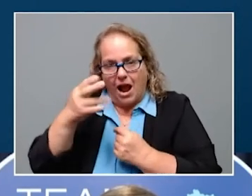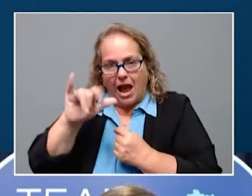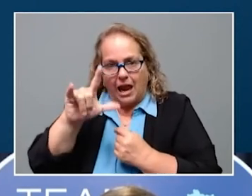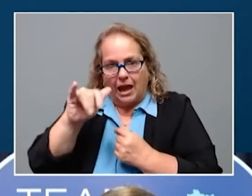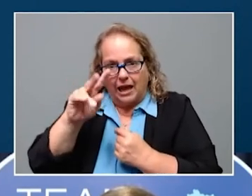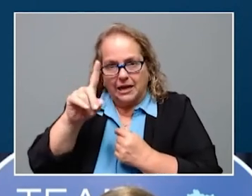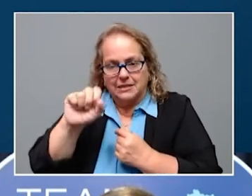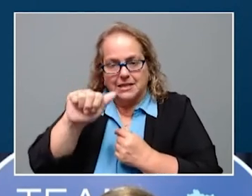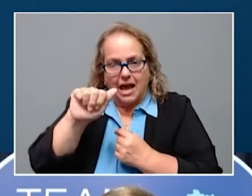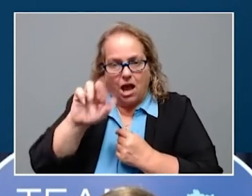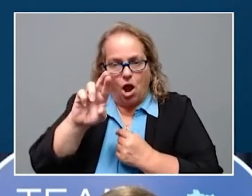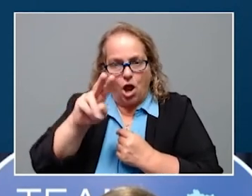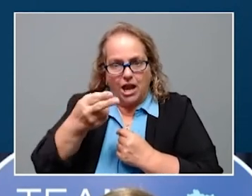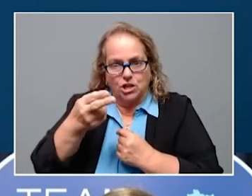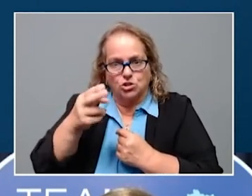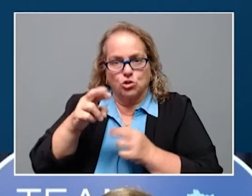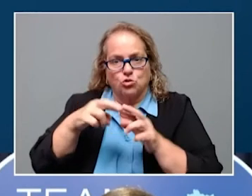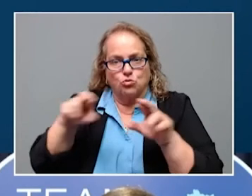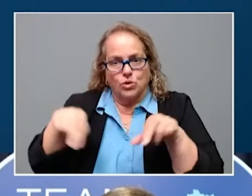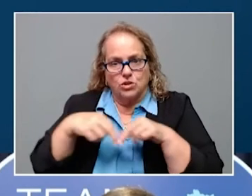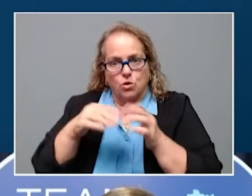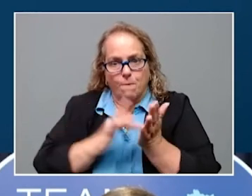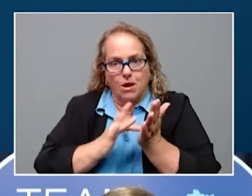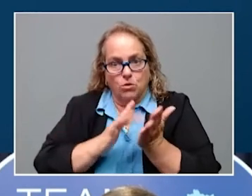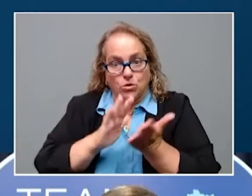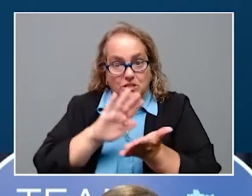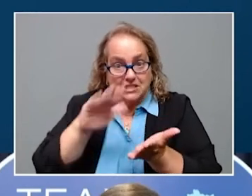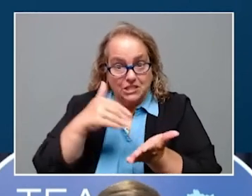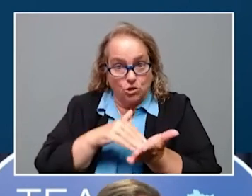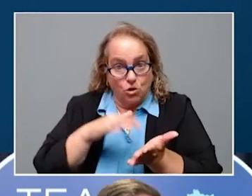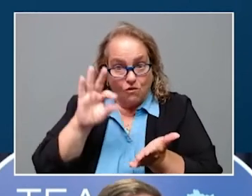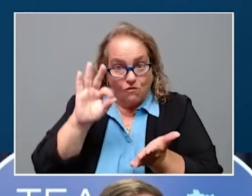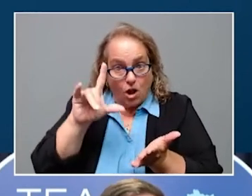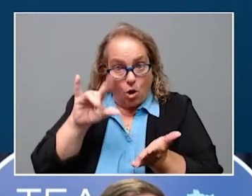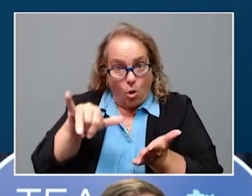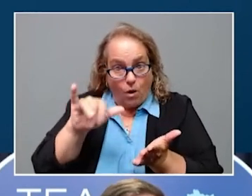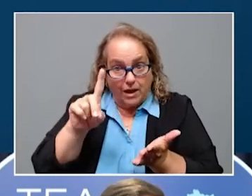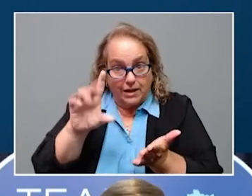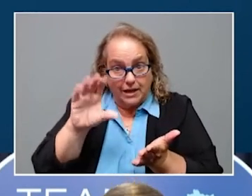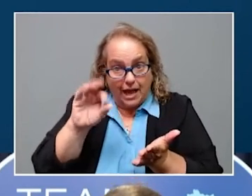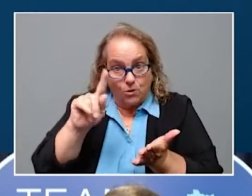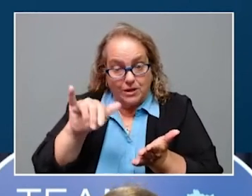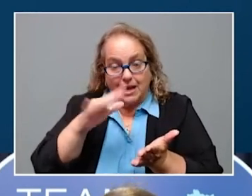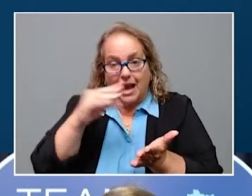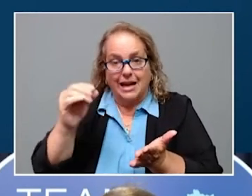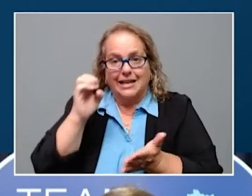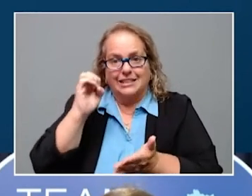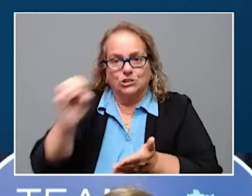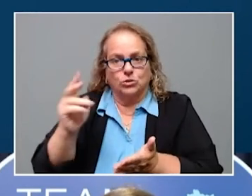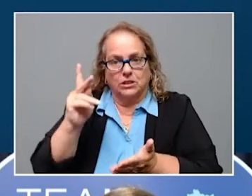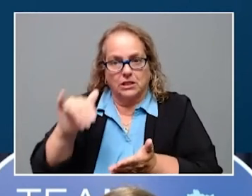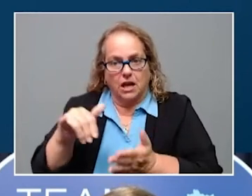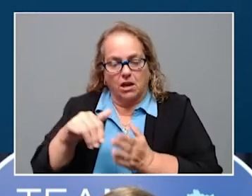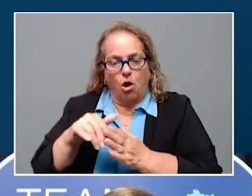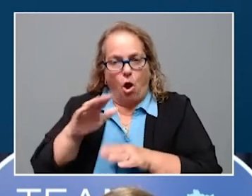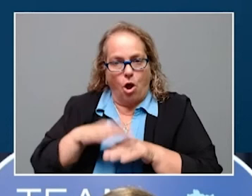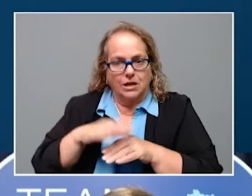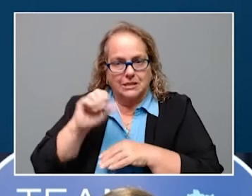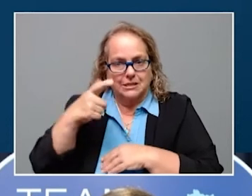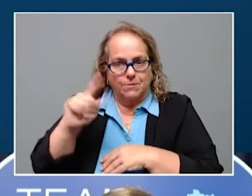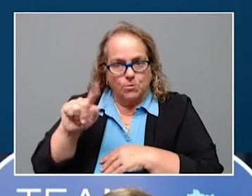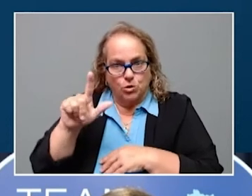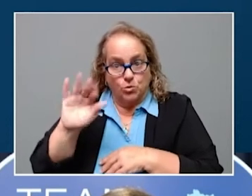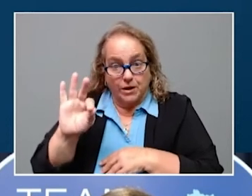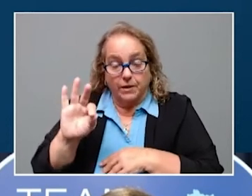Medical Center in Floyd County and the primary care centers of eastern Kentucky on September the 29th. Teams will